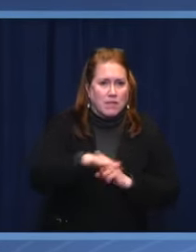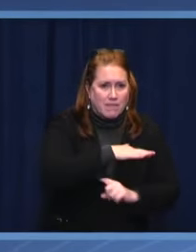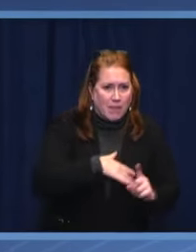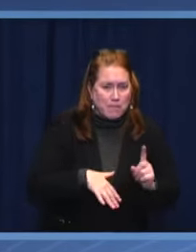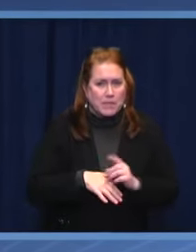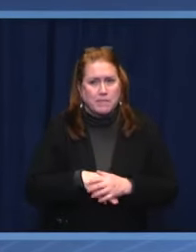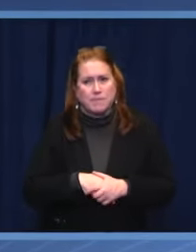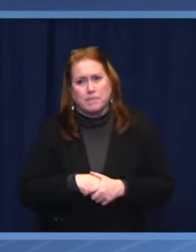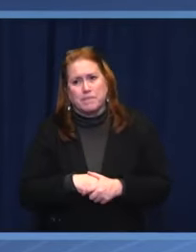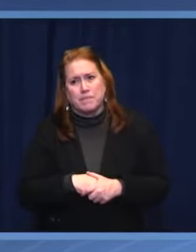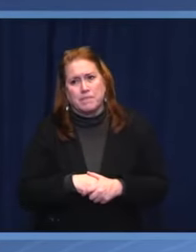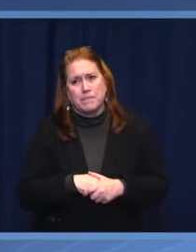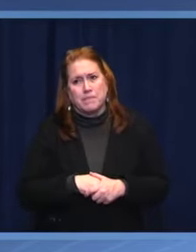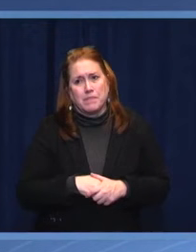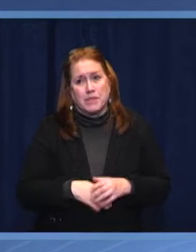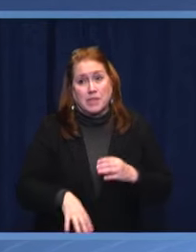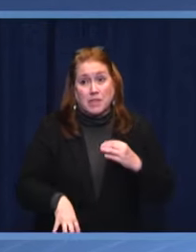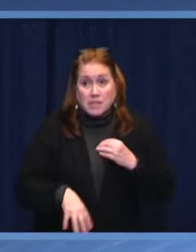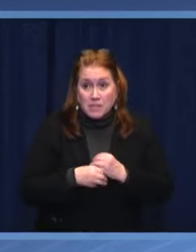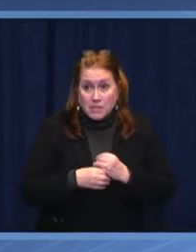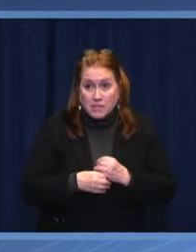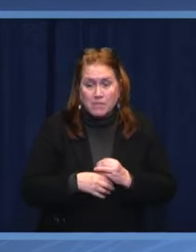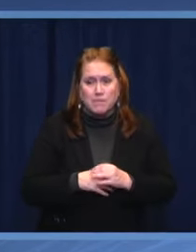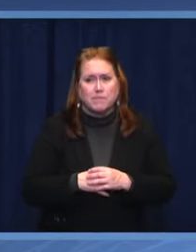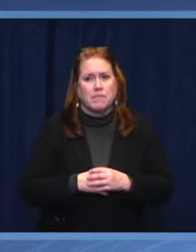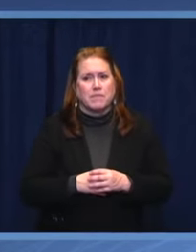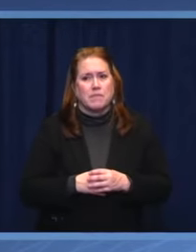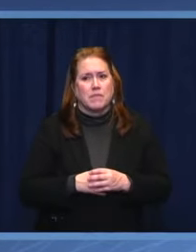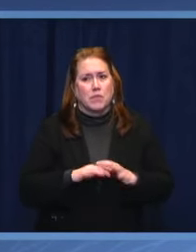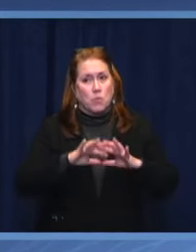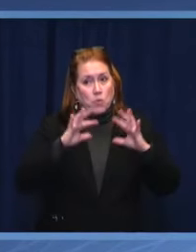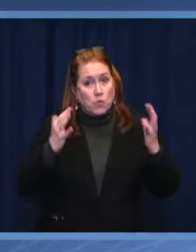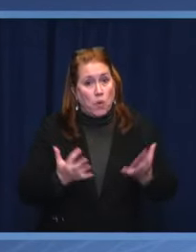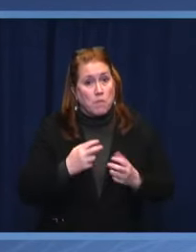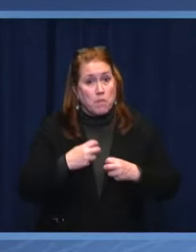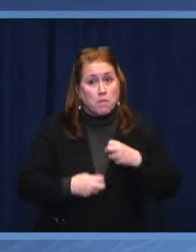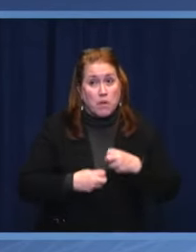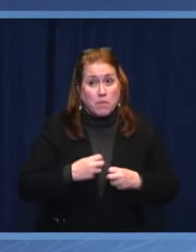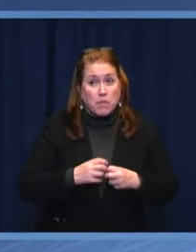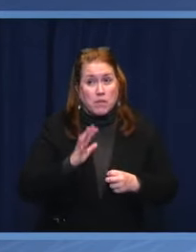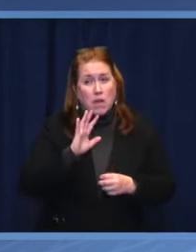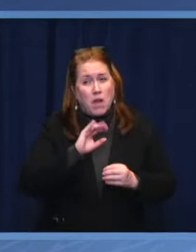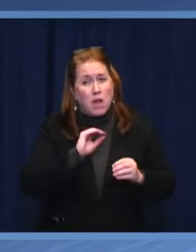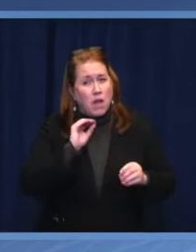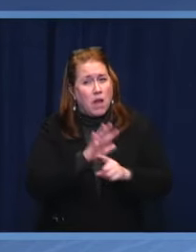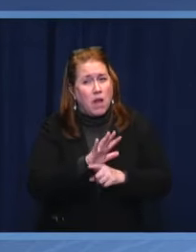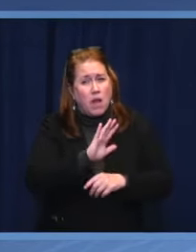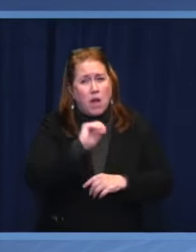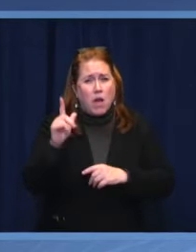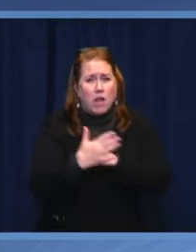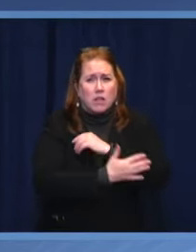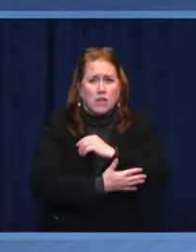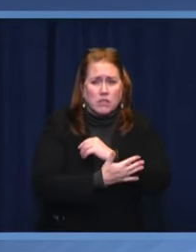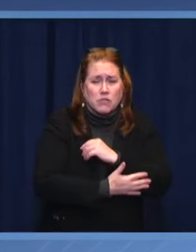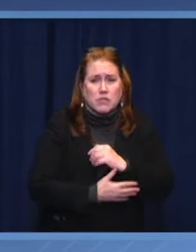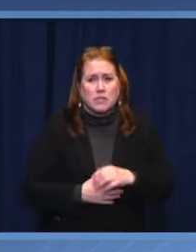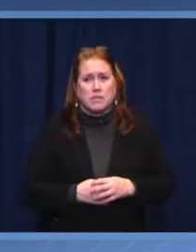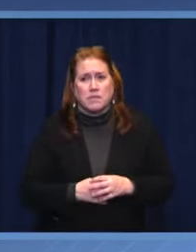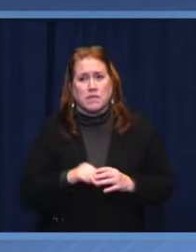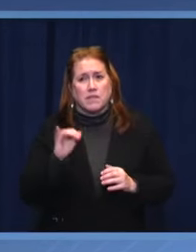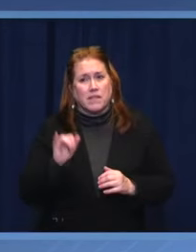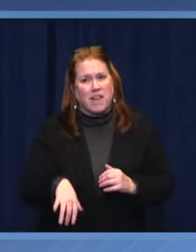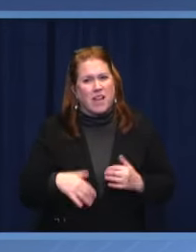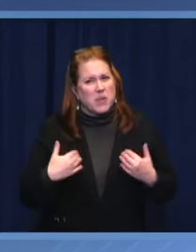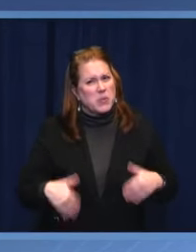In addition to the global problems that affect all states, there are scourges